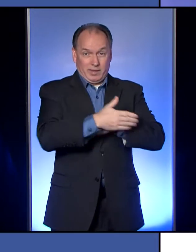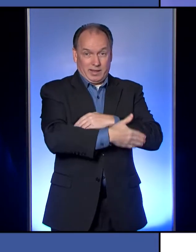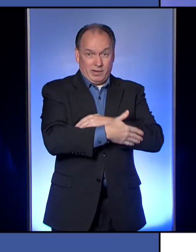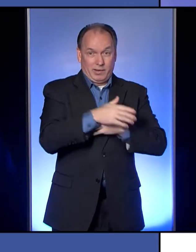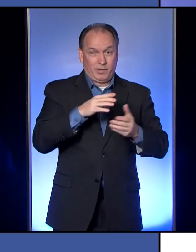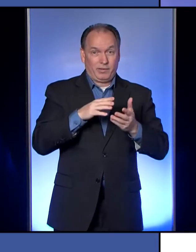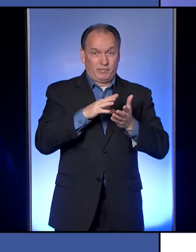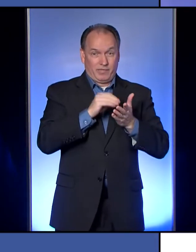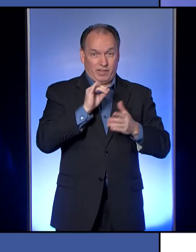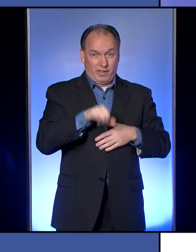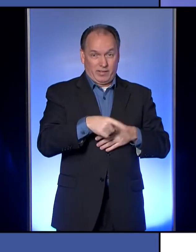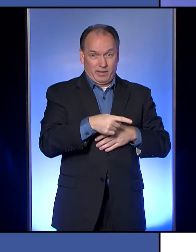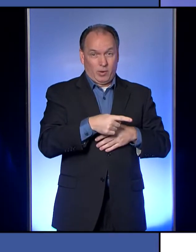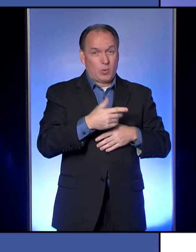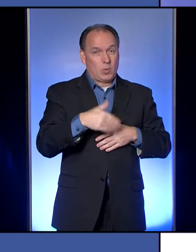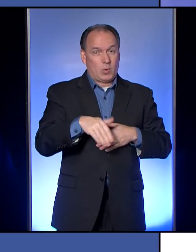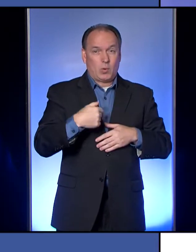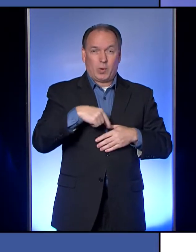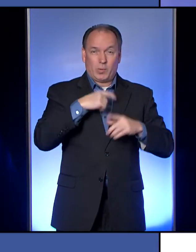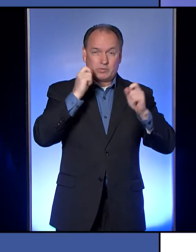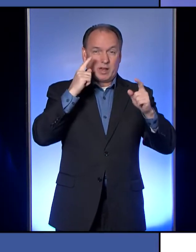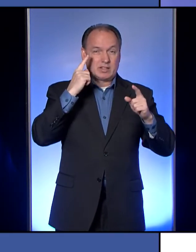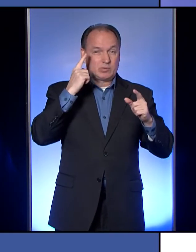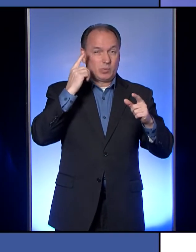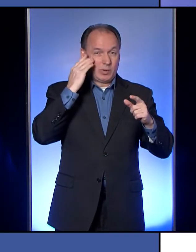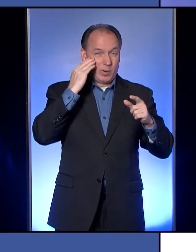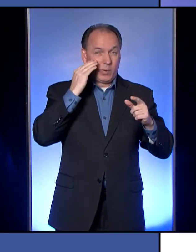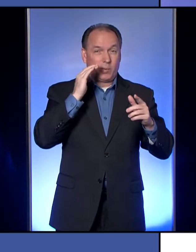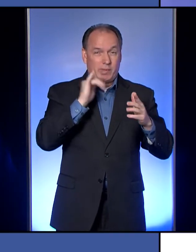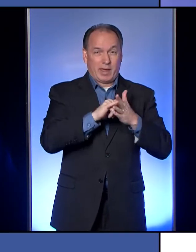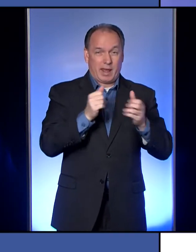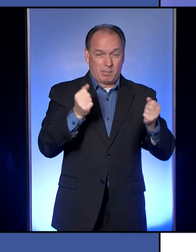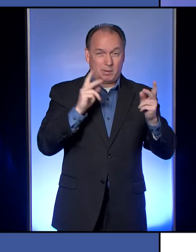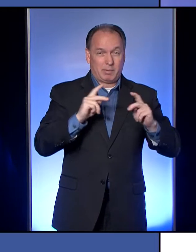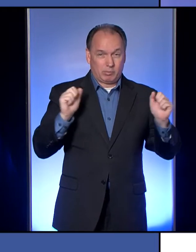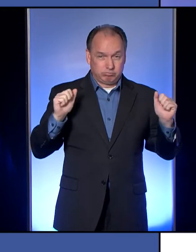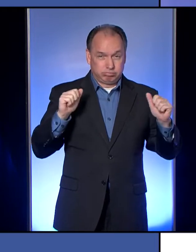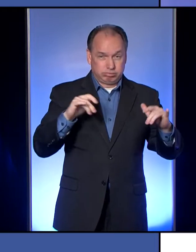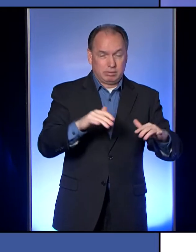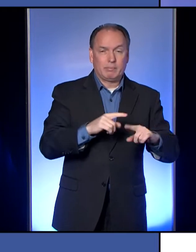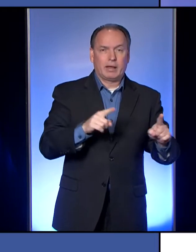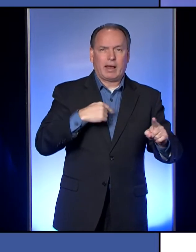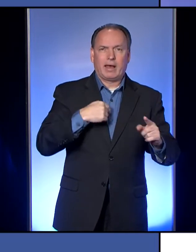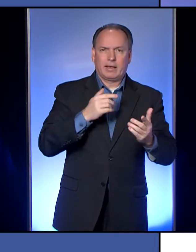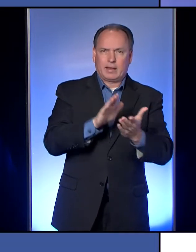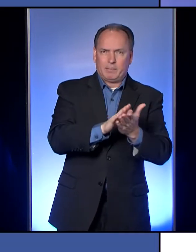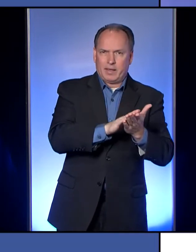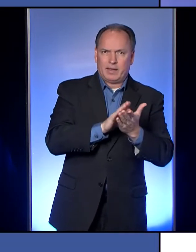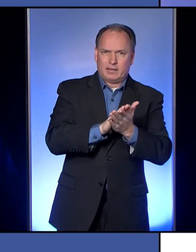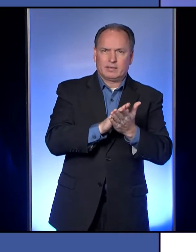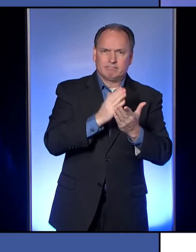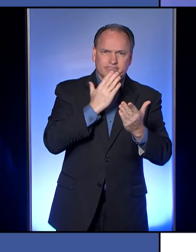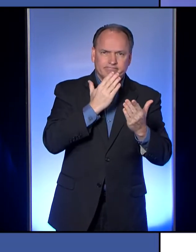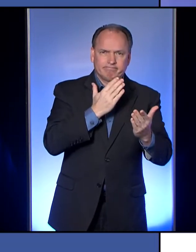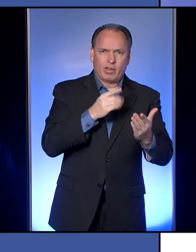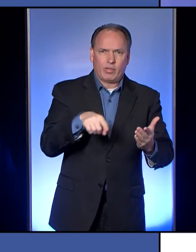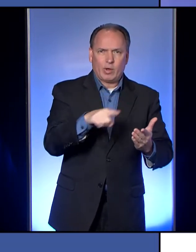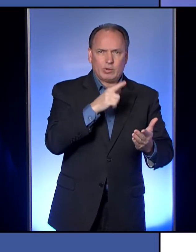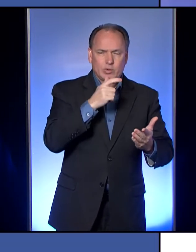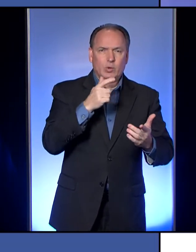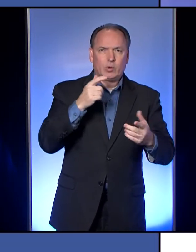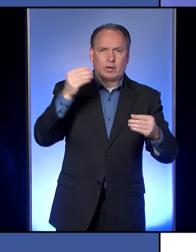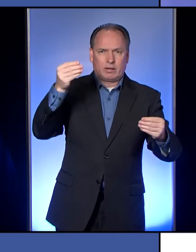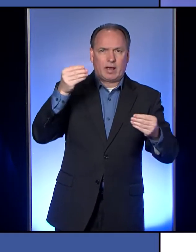because of the number of people, you know, that we thought would be there. But again, I commend those who, uh, got the waiver